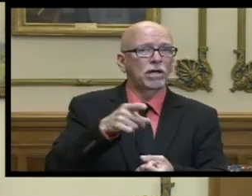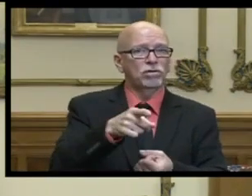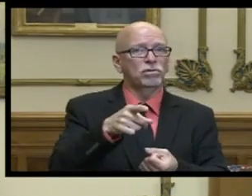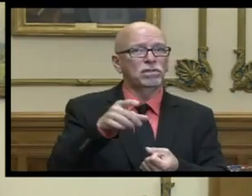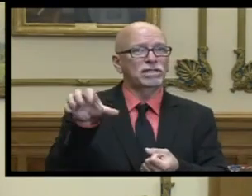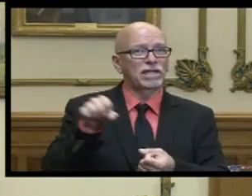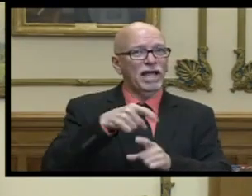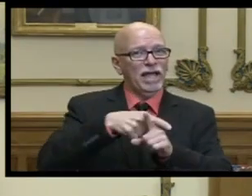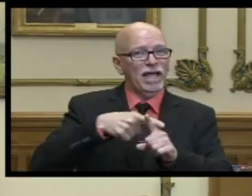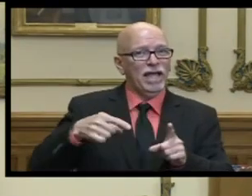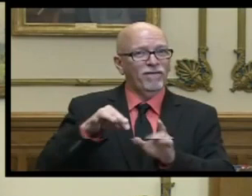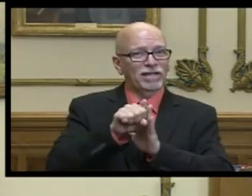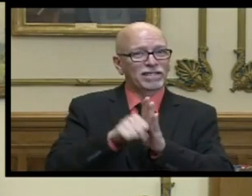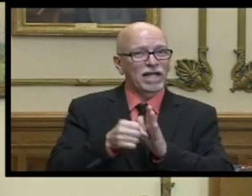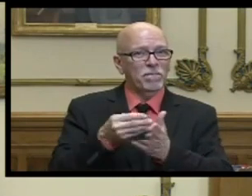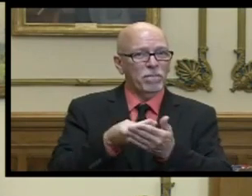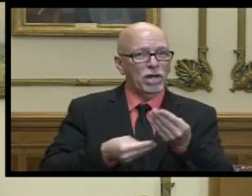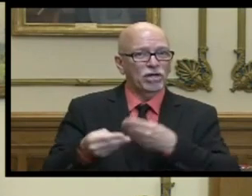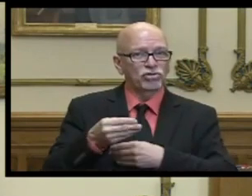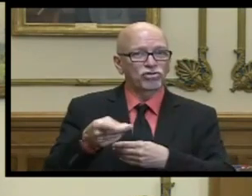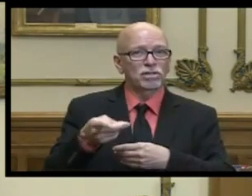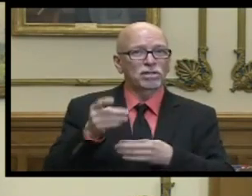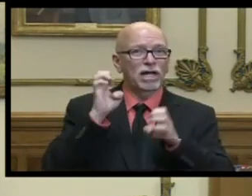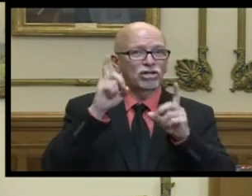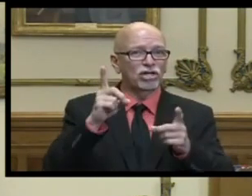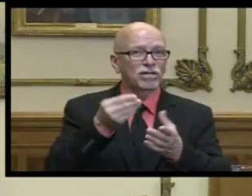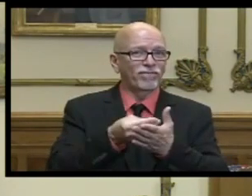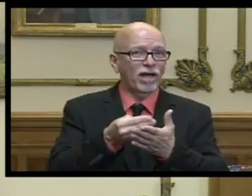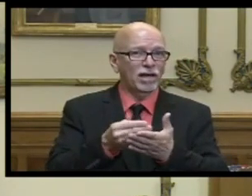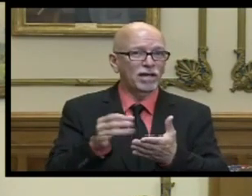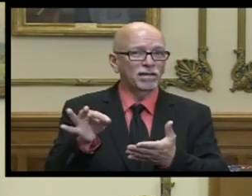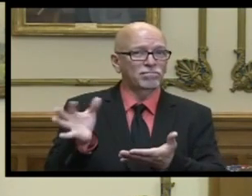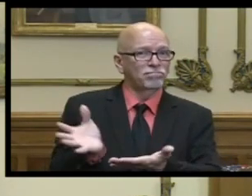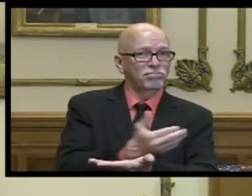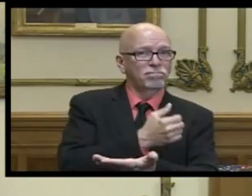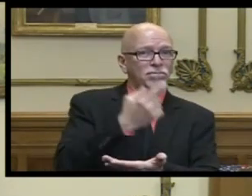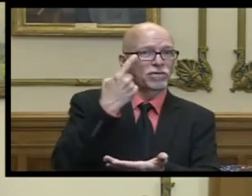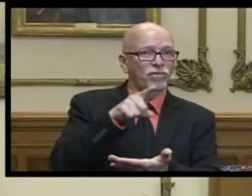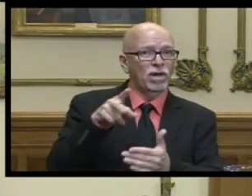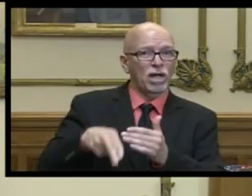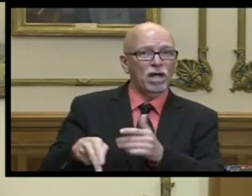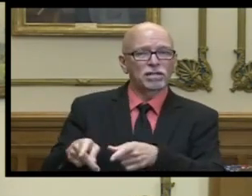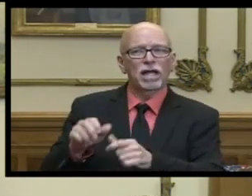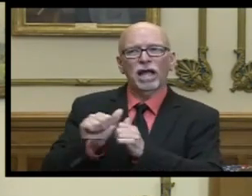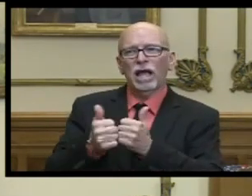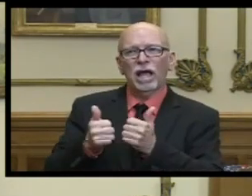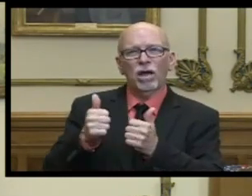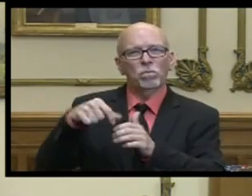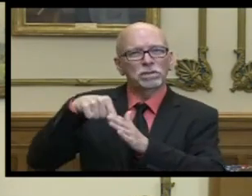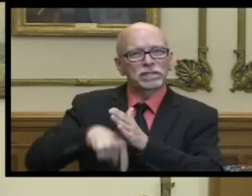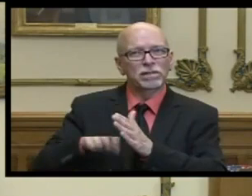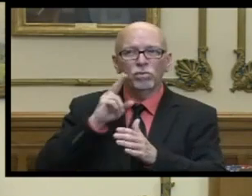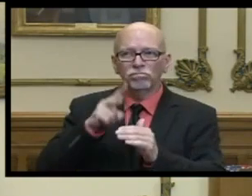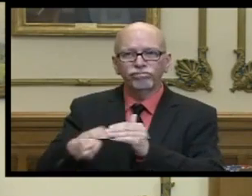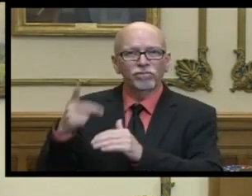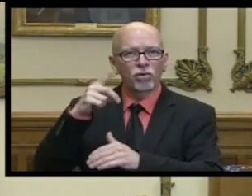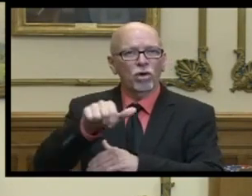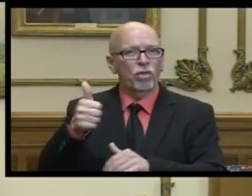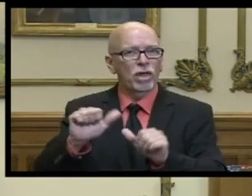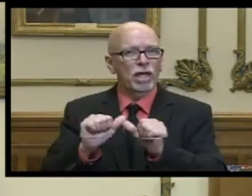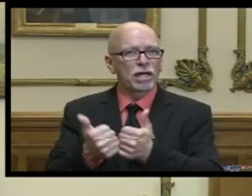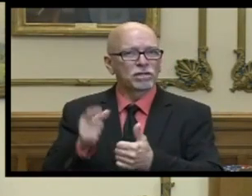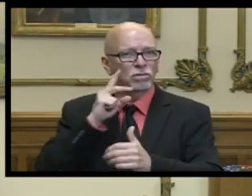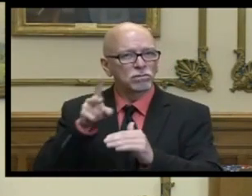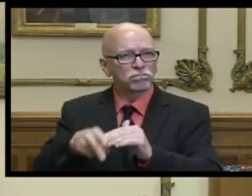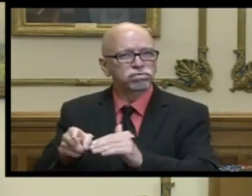taking half of the state budget in education funding off the table for cuts how deep are the cuts going to have to be